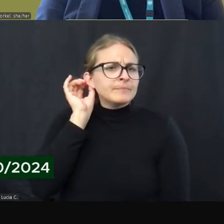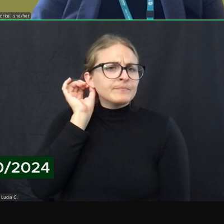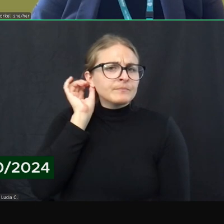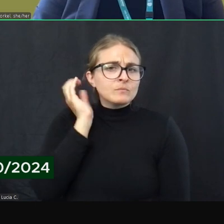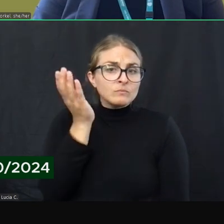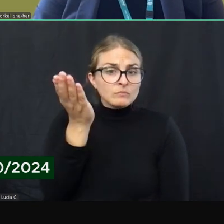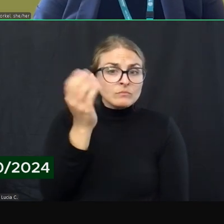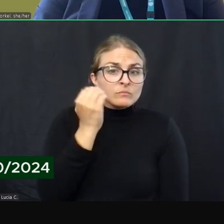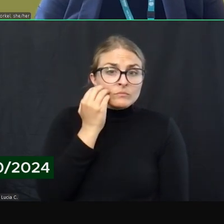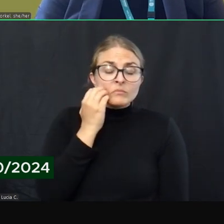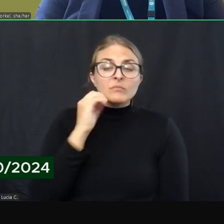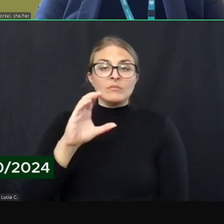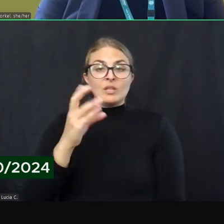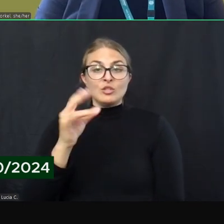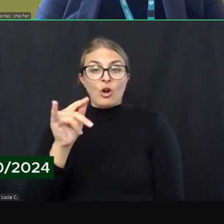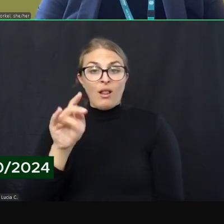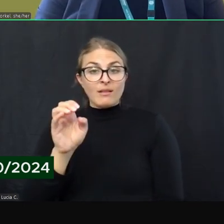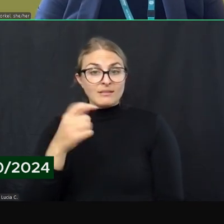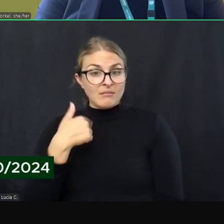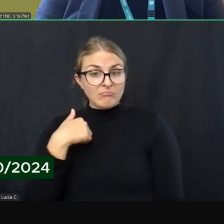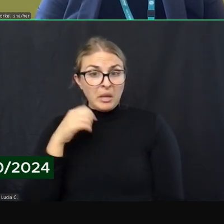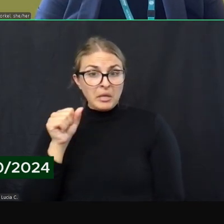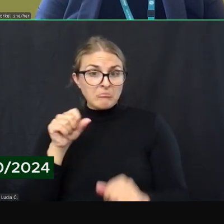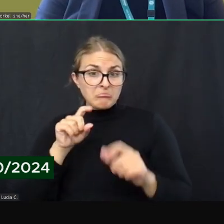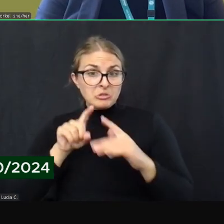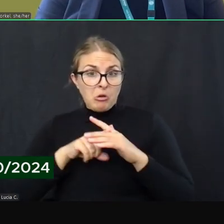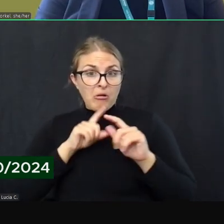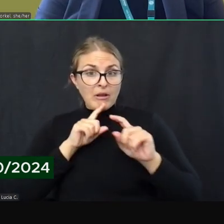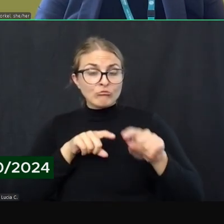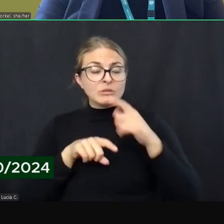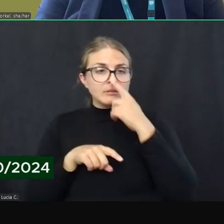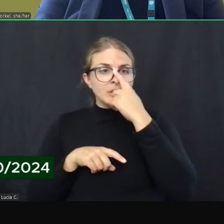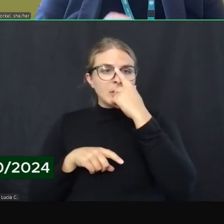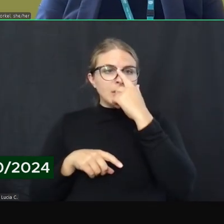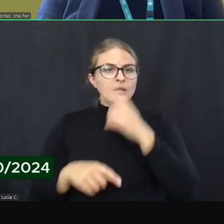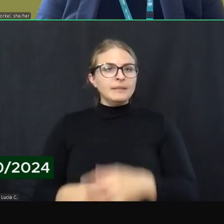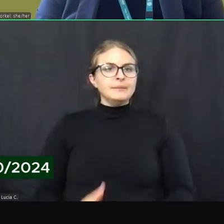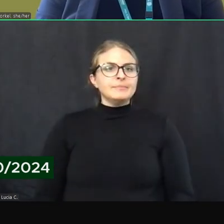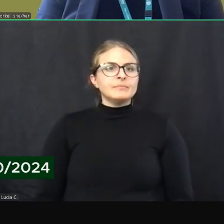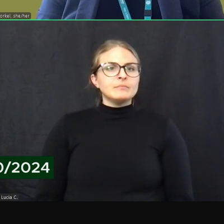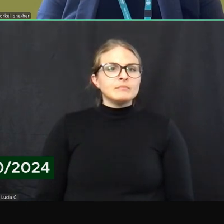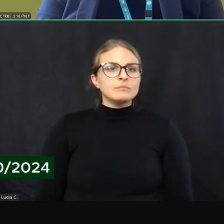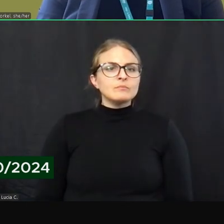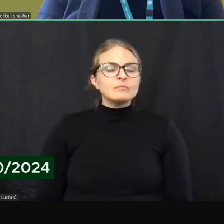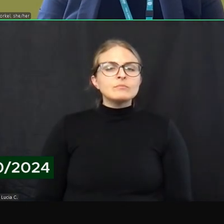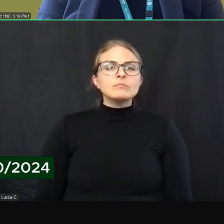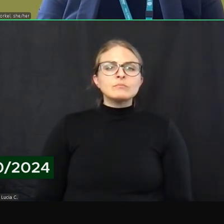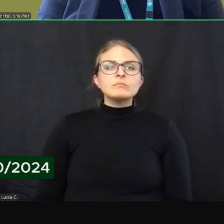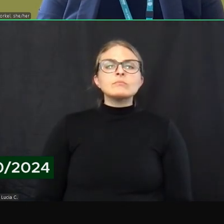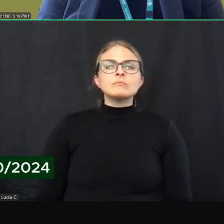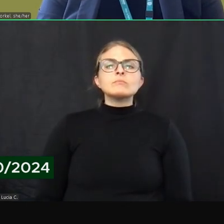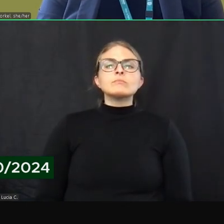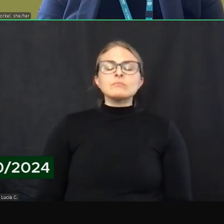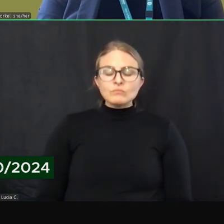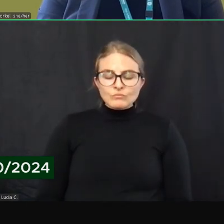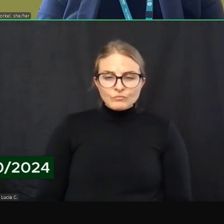I'm happy to start. So I think one start for this answer is about awareness